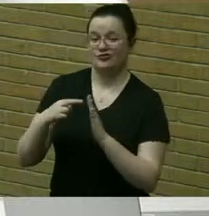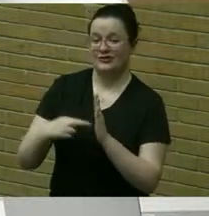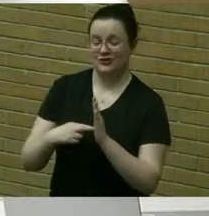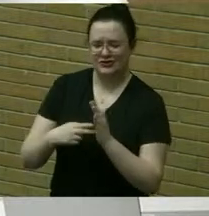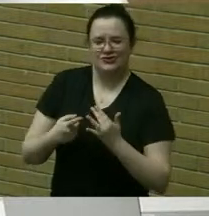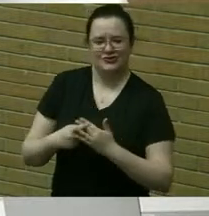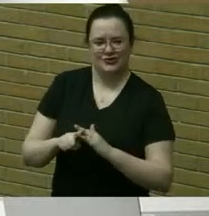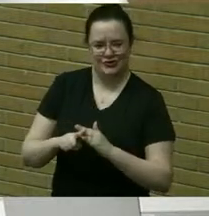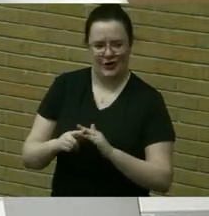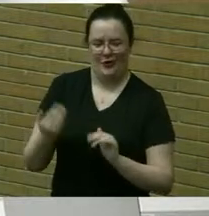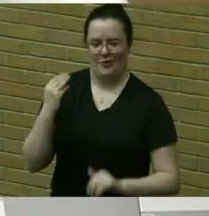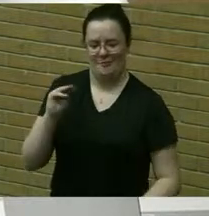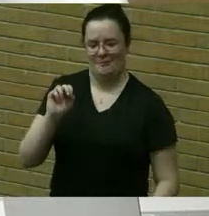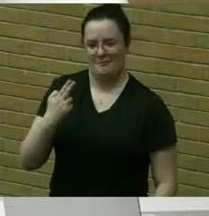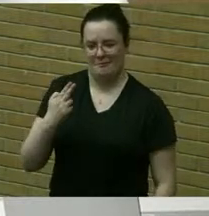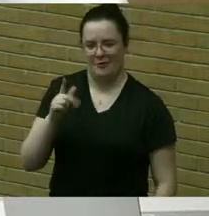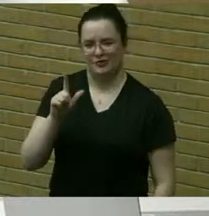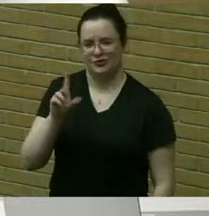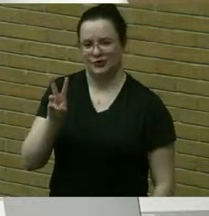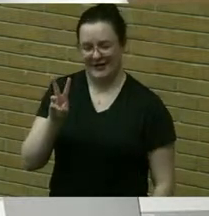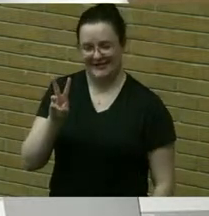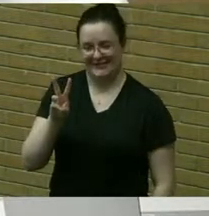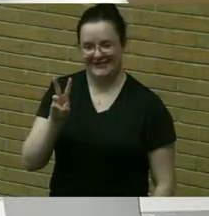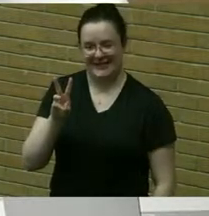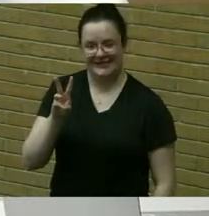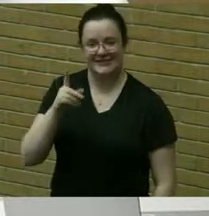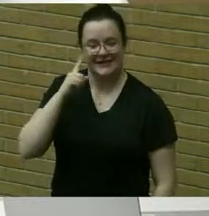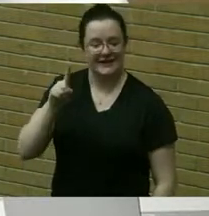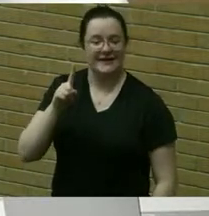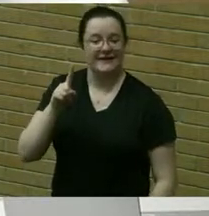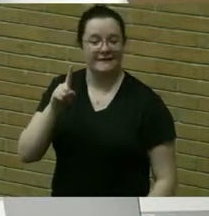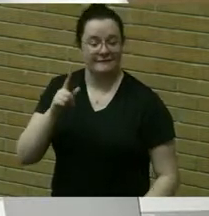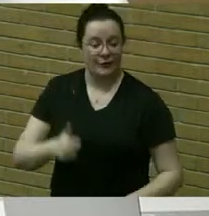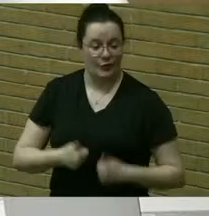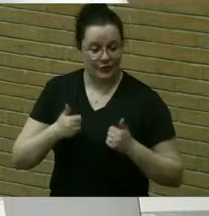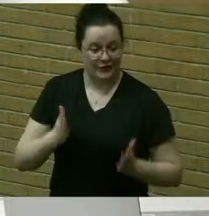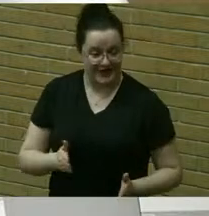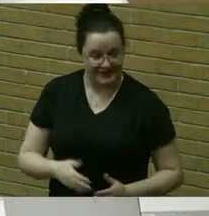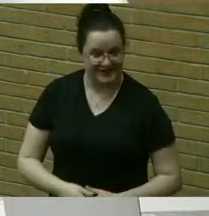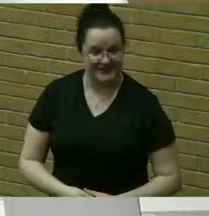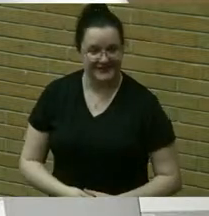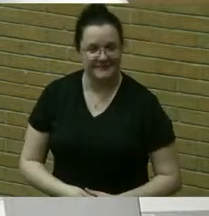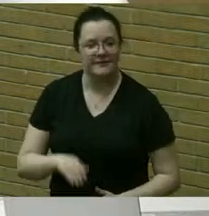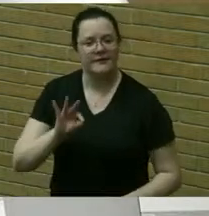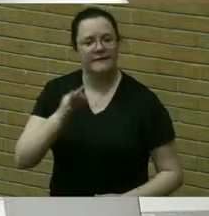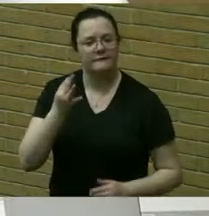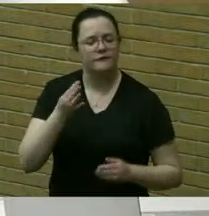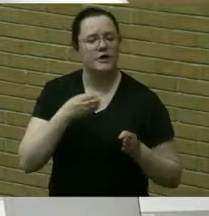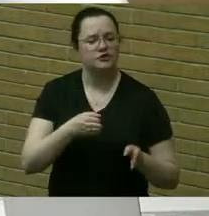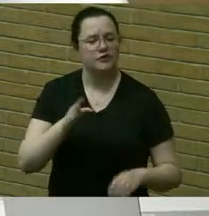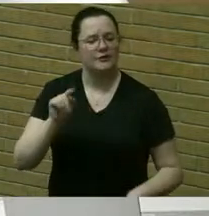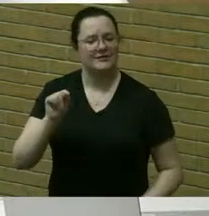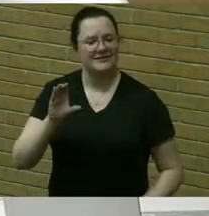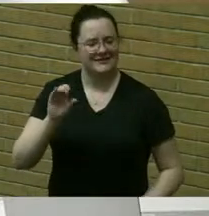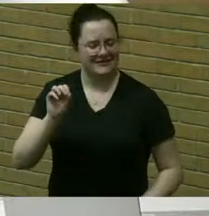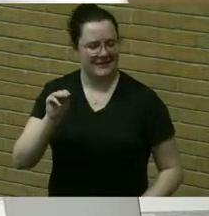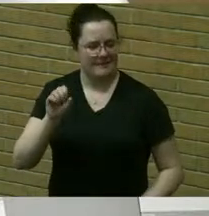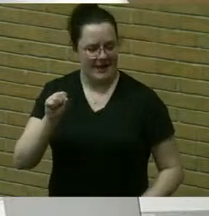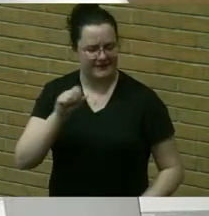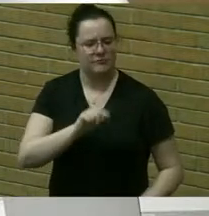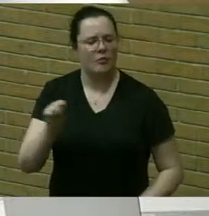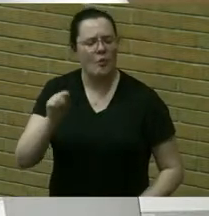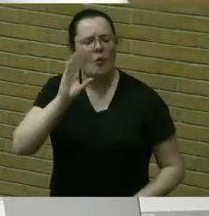for residents council rock french road and tcms locations are set to host age appropriate programming